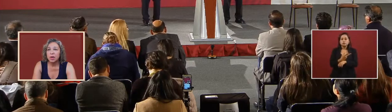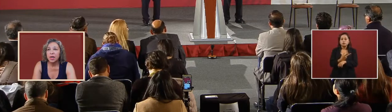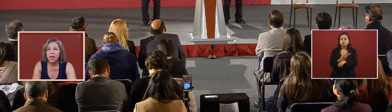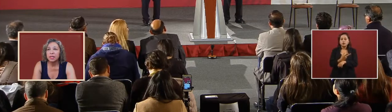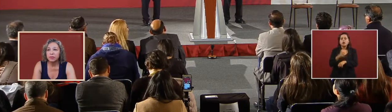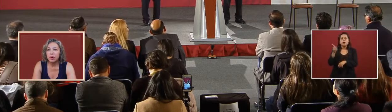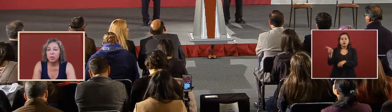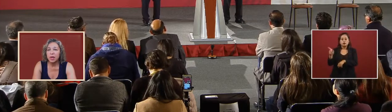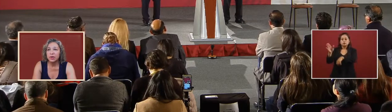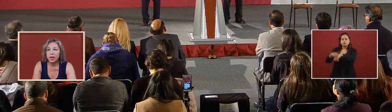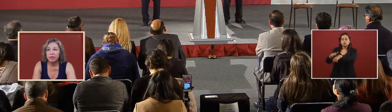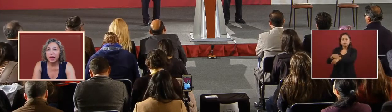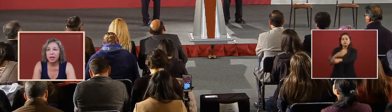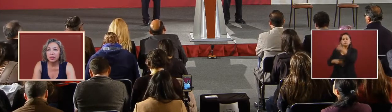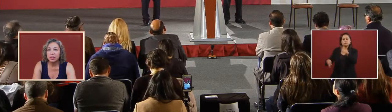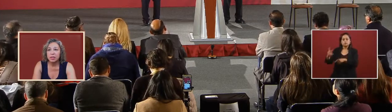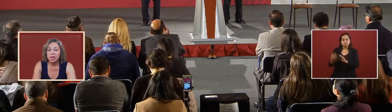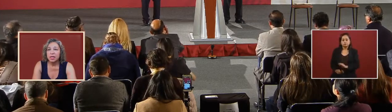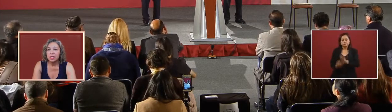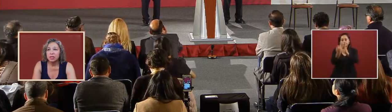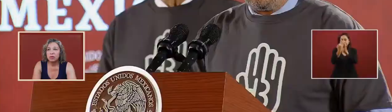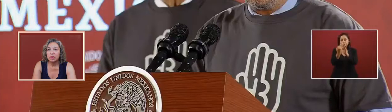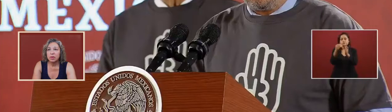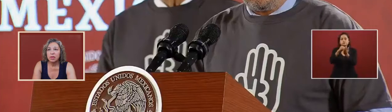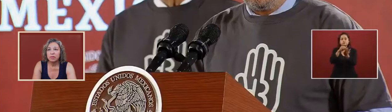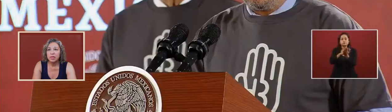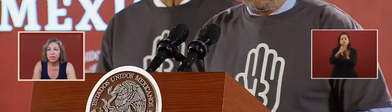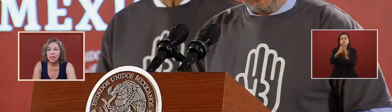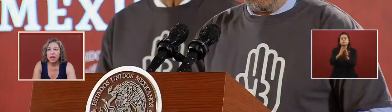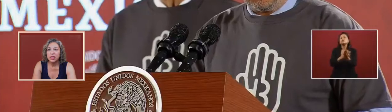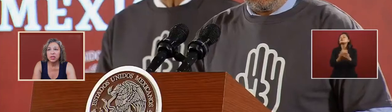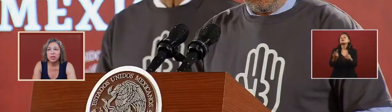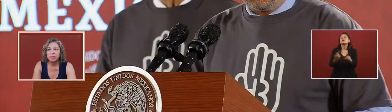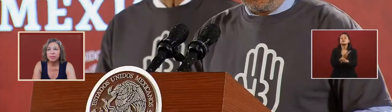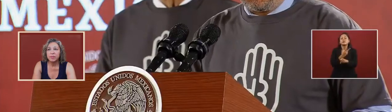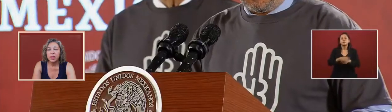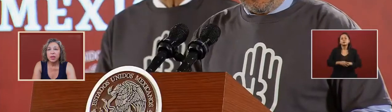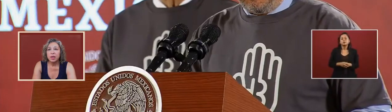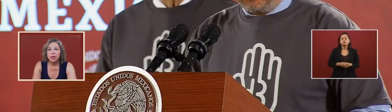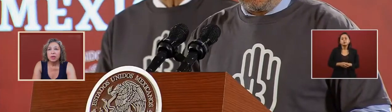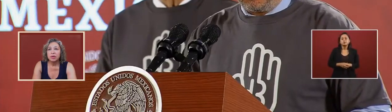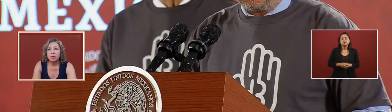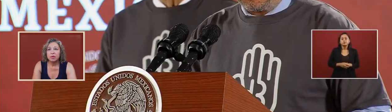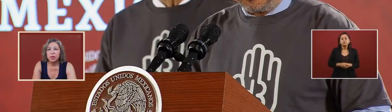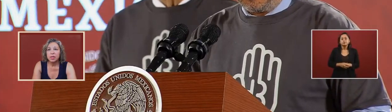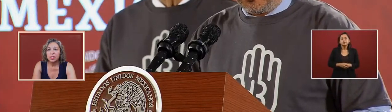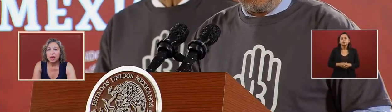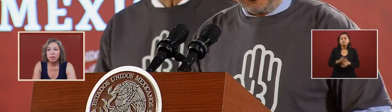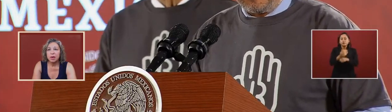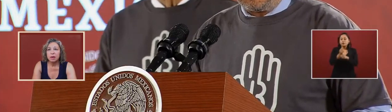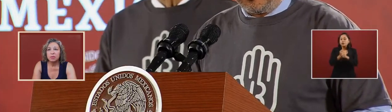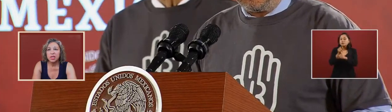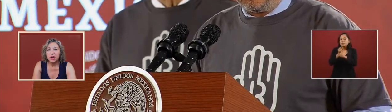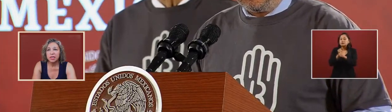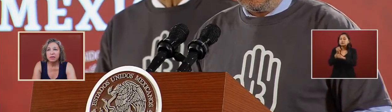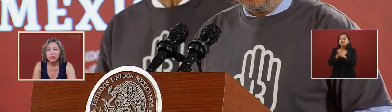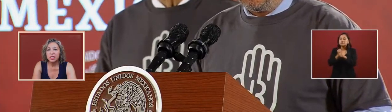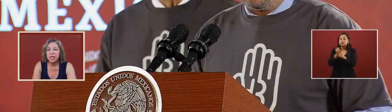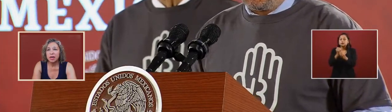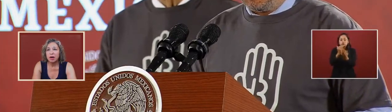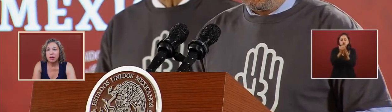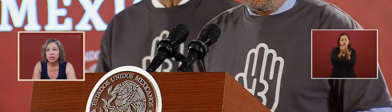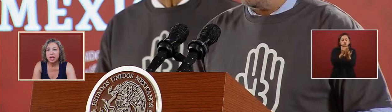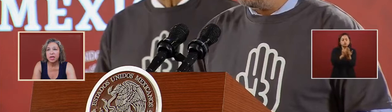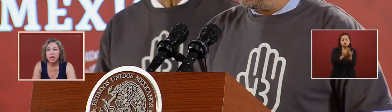we're going to ask for a rendering of accounts so the investigation with the same objectives